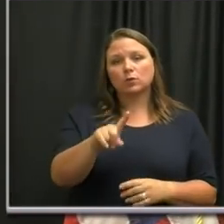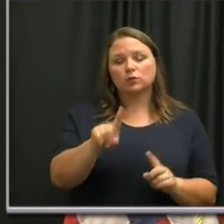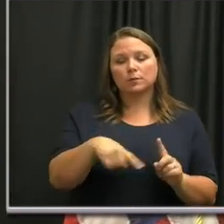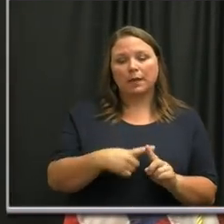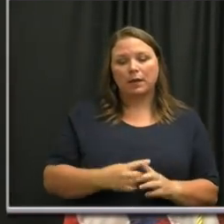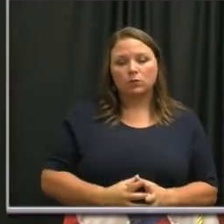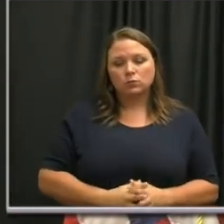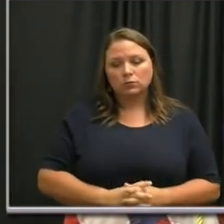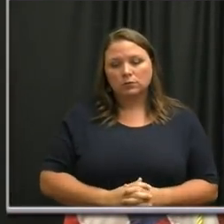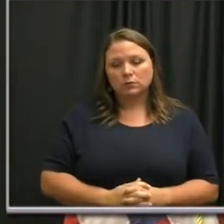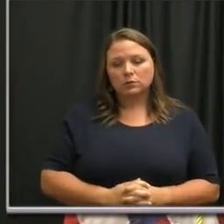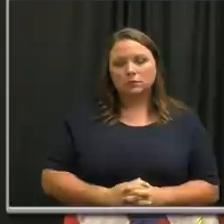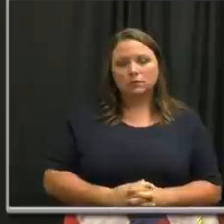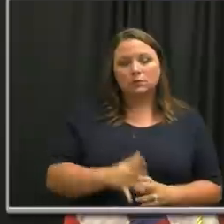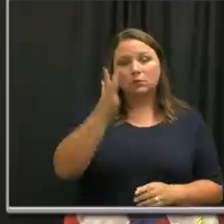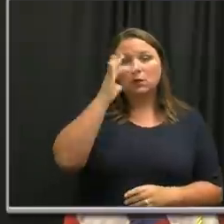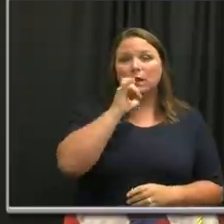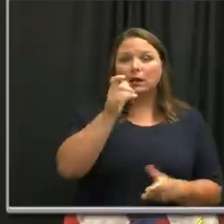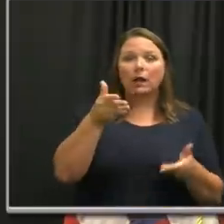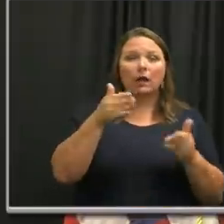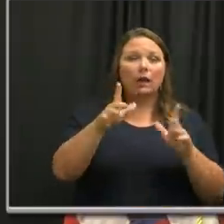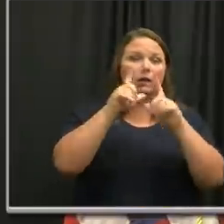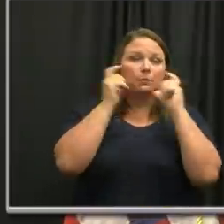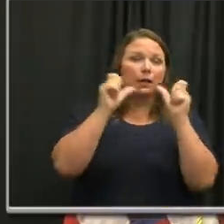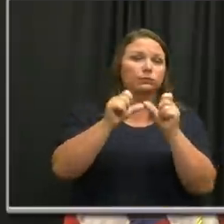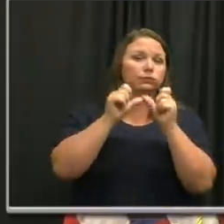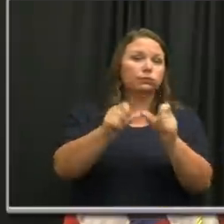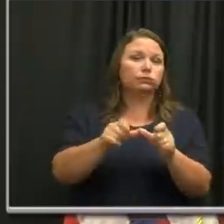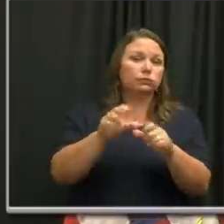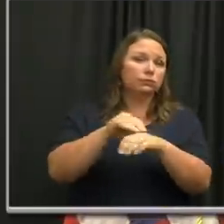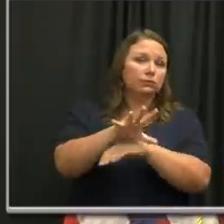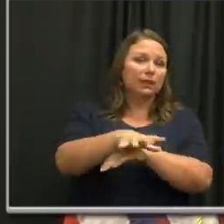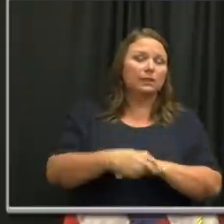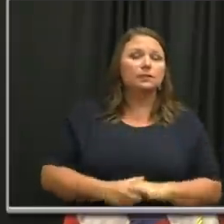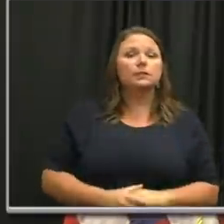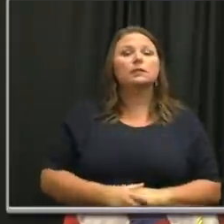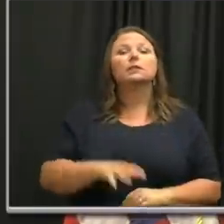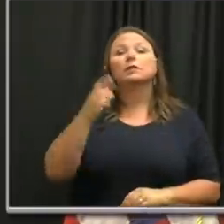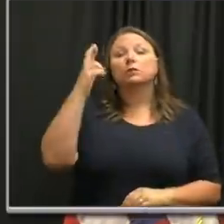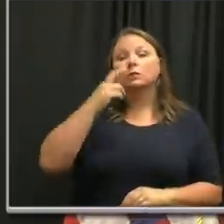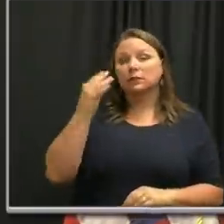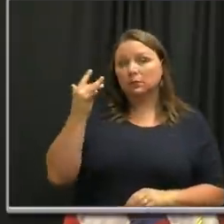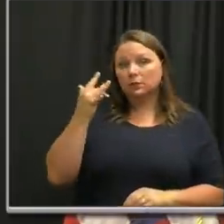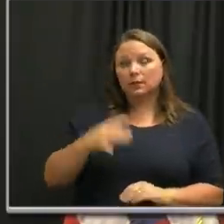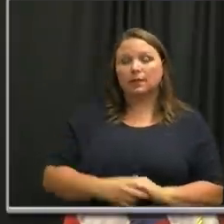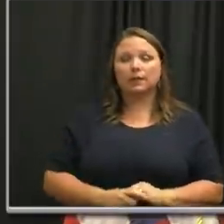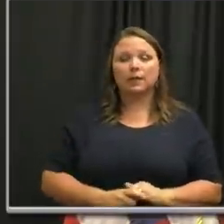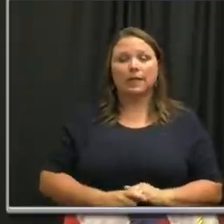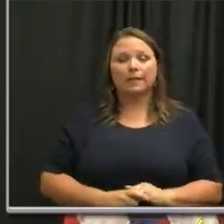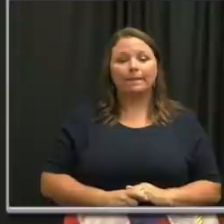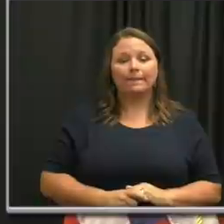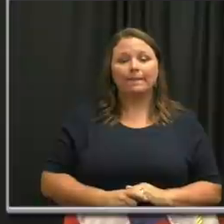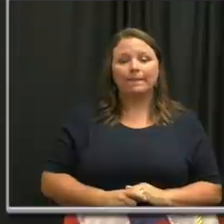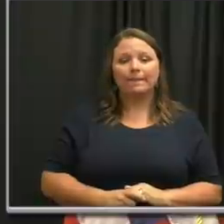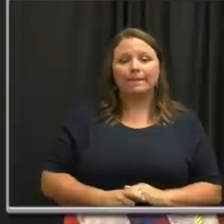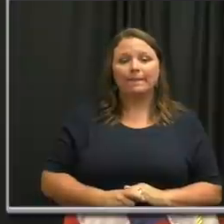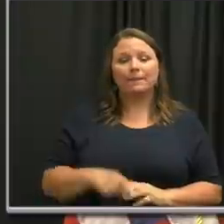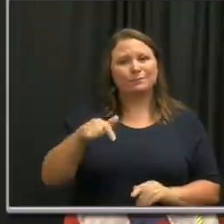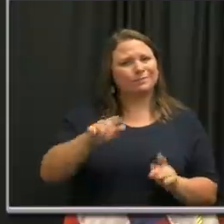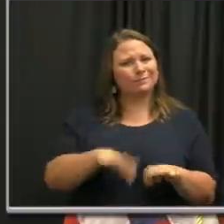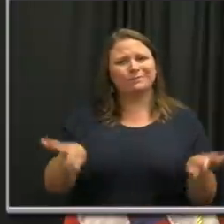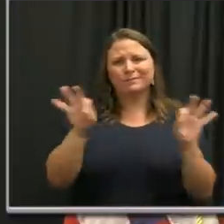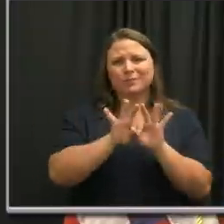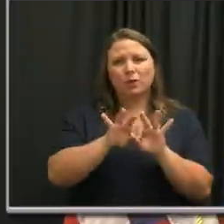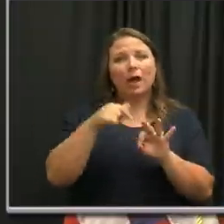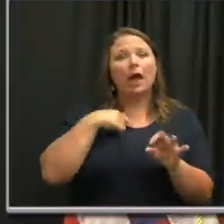why not let the mask mandate see if it has an effect. The reason is, this is, this is really important.